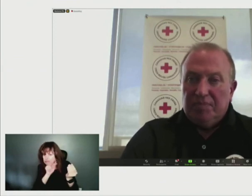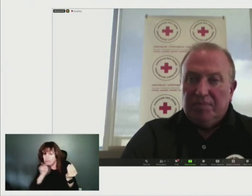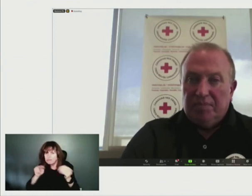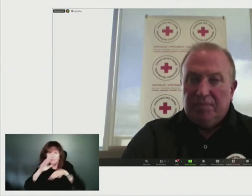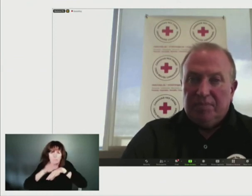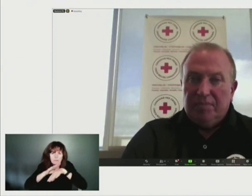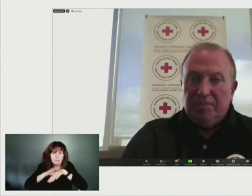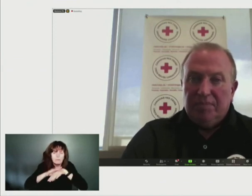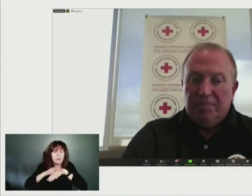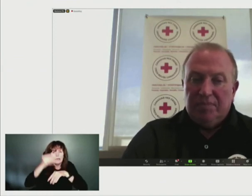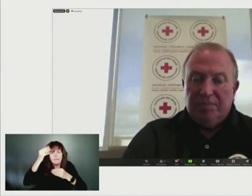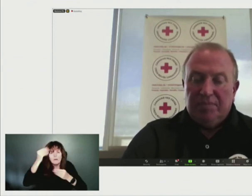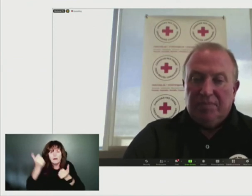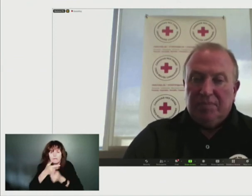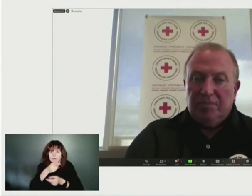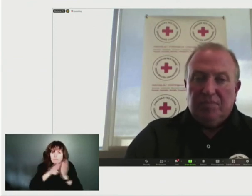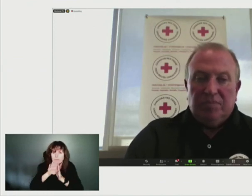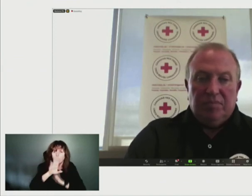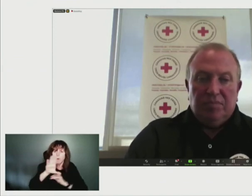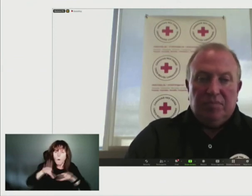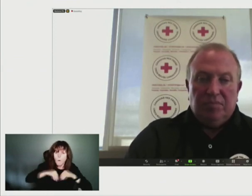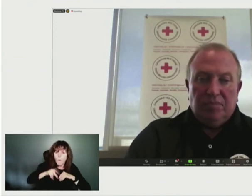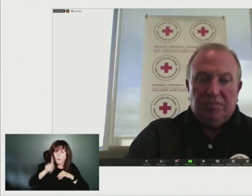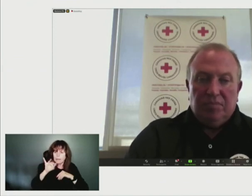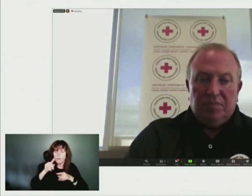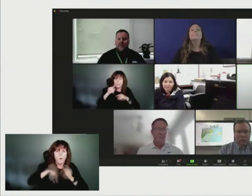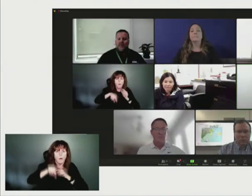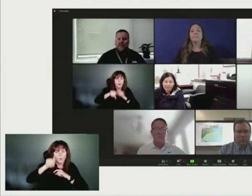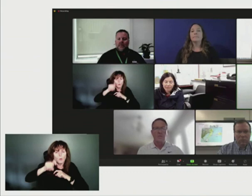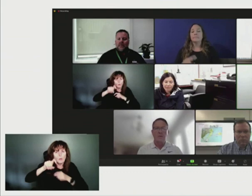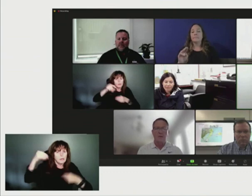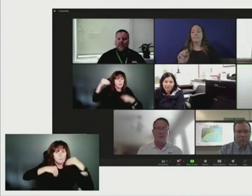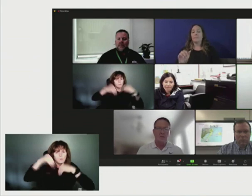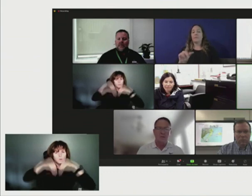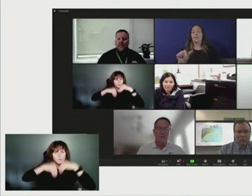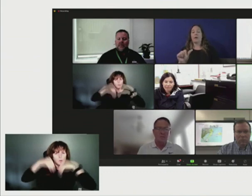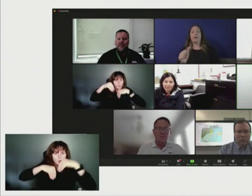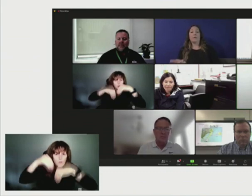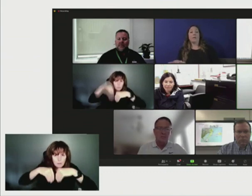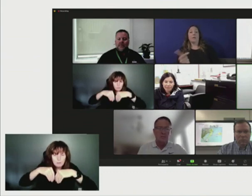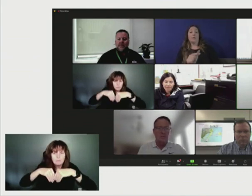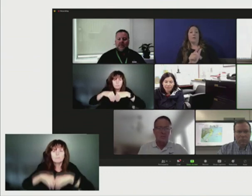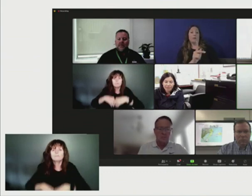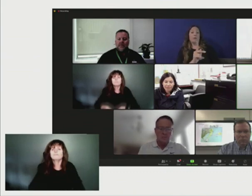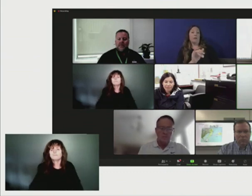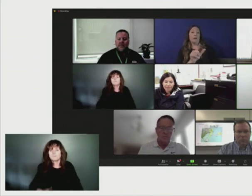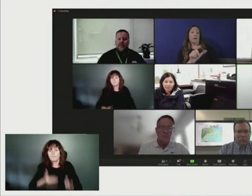Great. Thank you. We'll go now to Kyle Moore with CTV. Kyle, do you have an additional question?